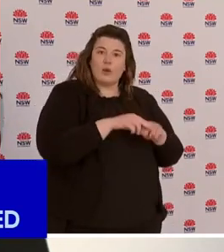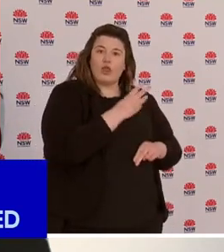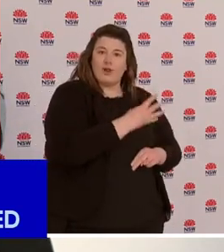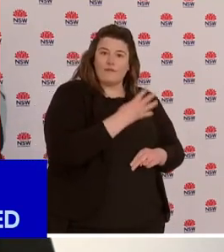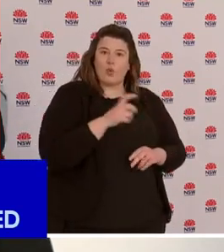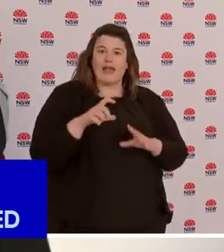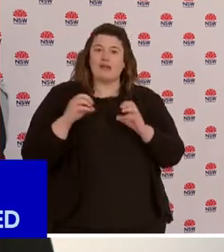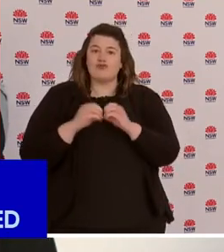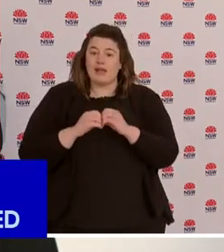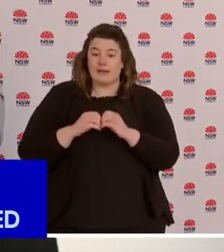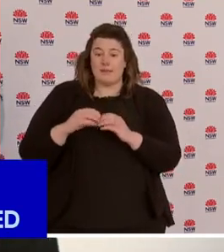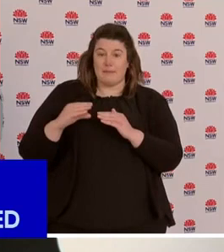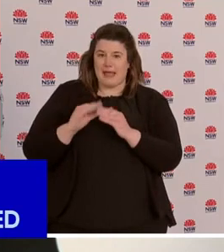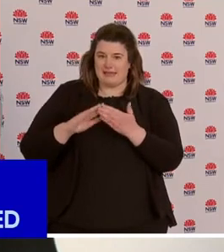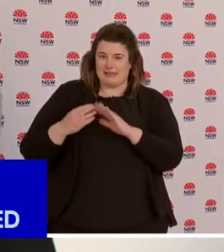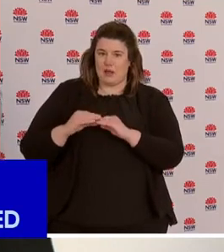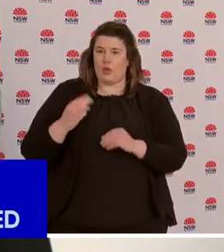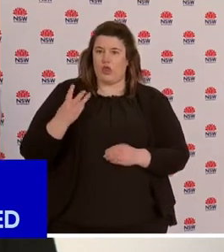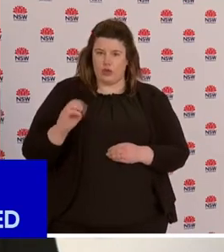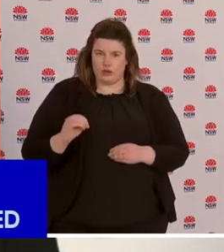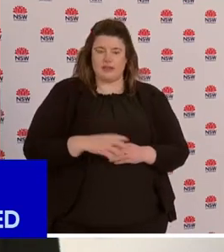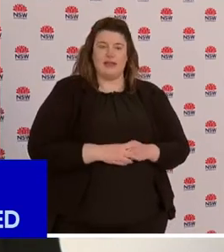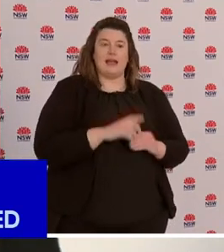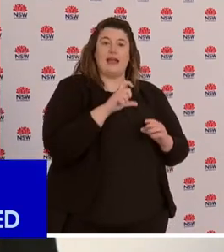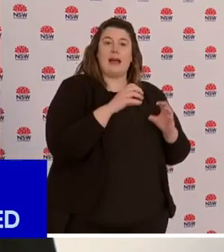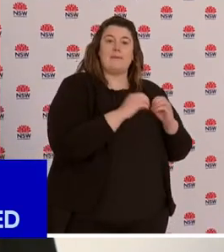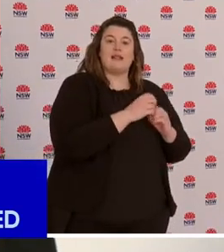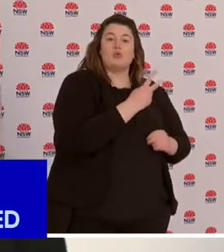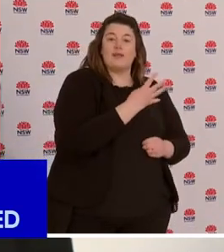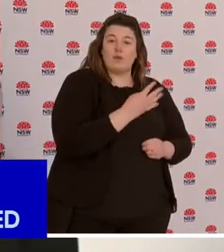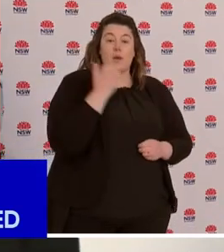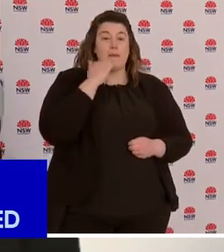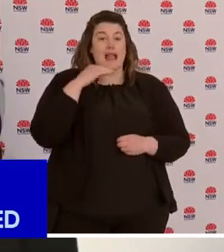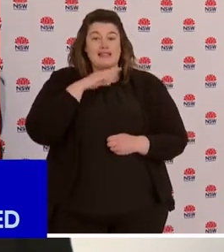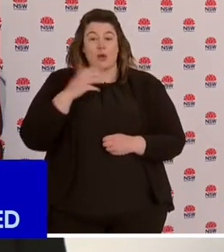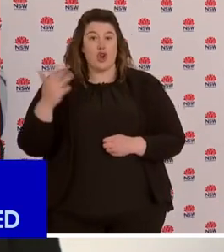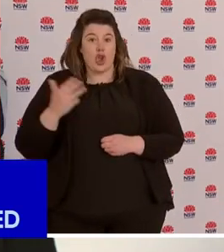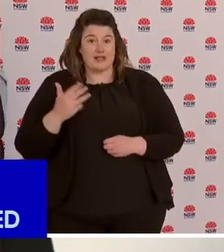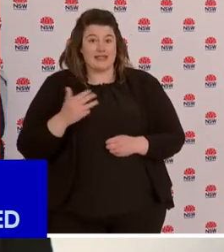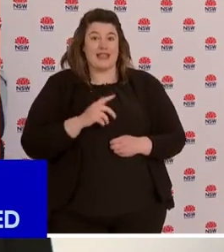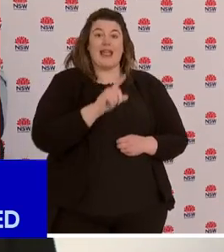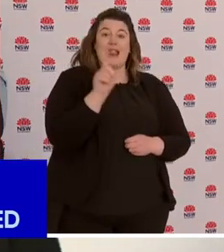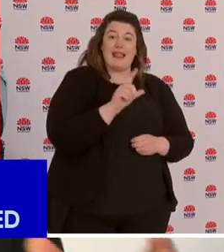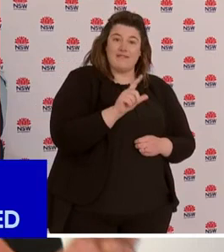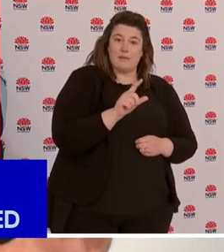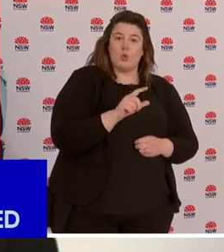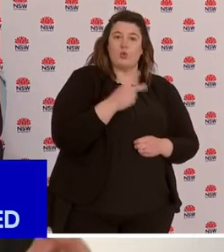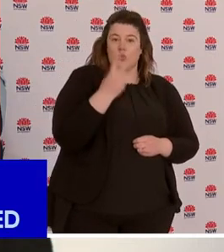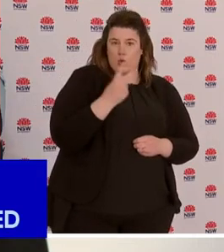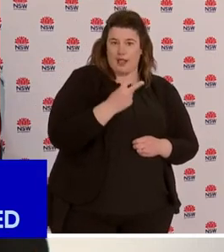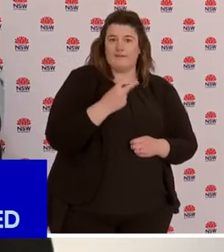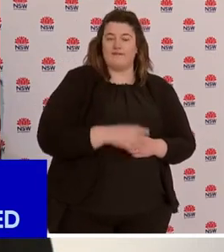30, Cumberland with 24, Blacktown with 19 and Liverpool with 12 cases. So we're still seeing